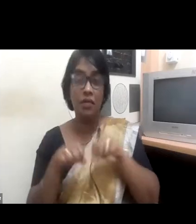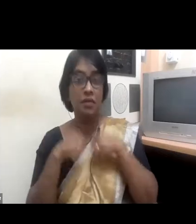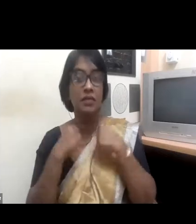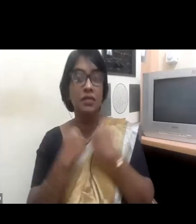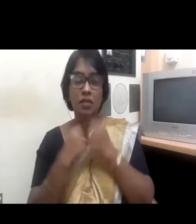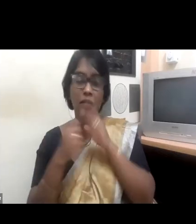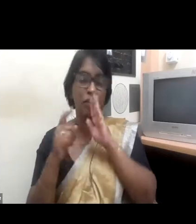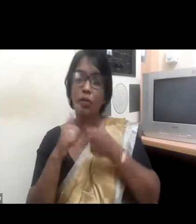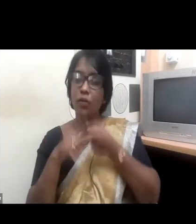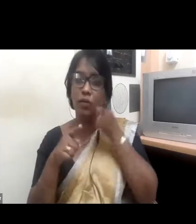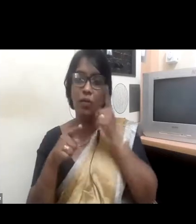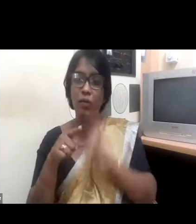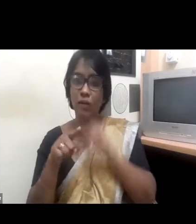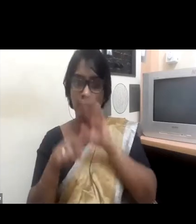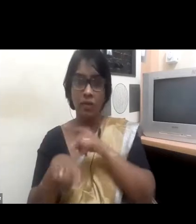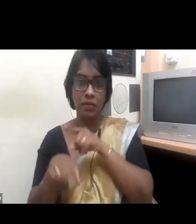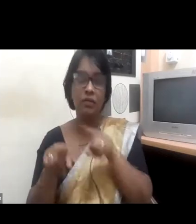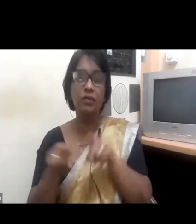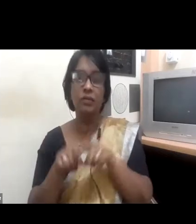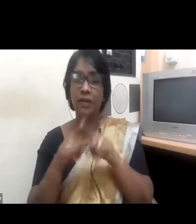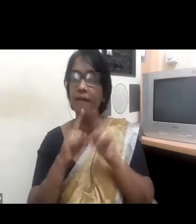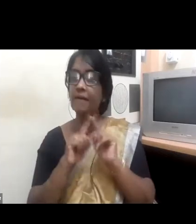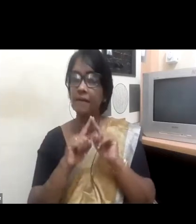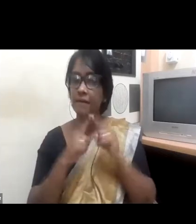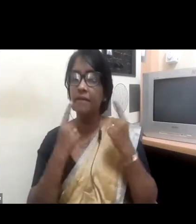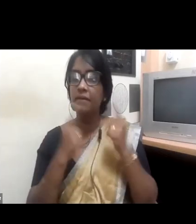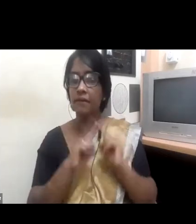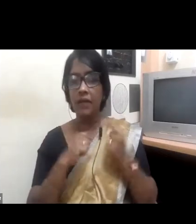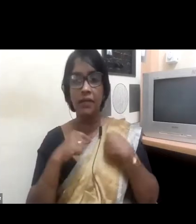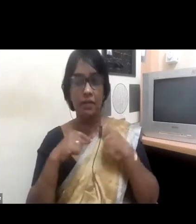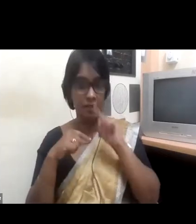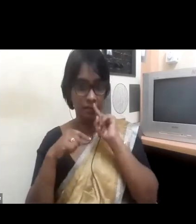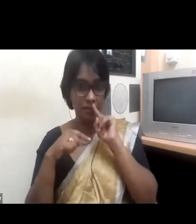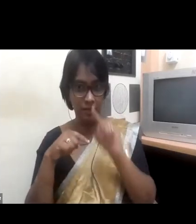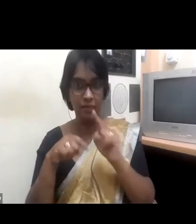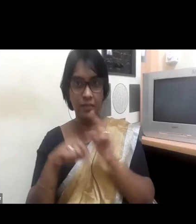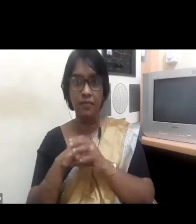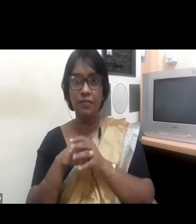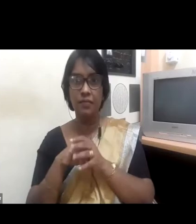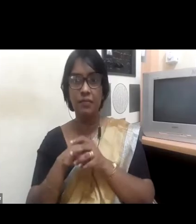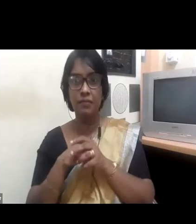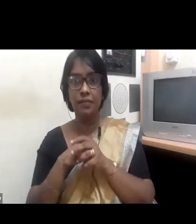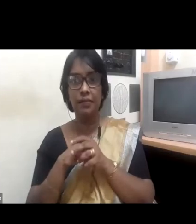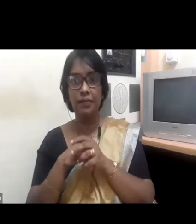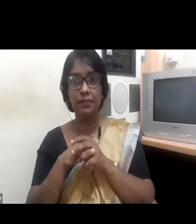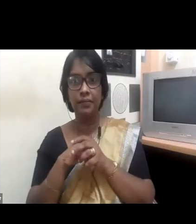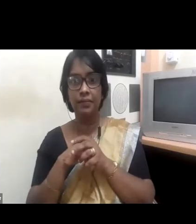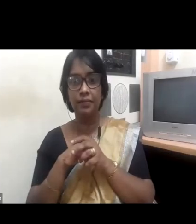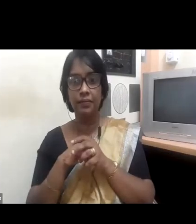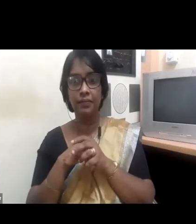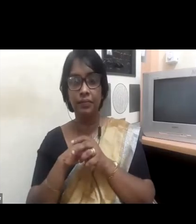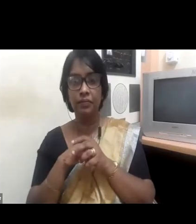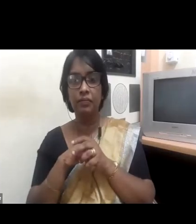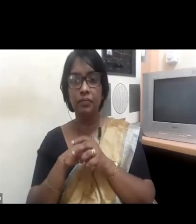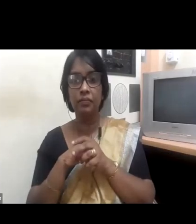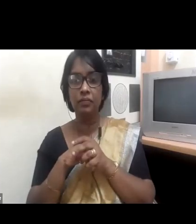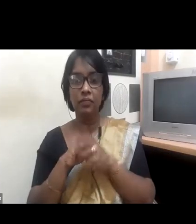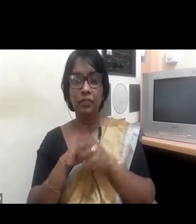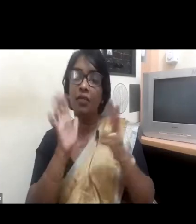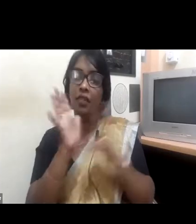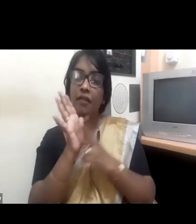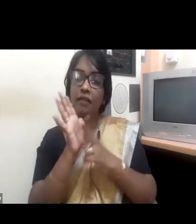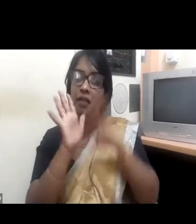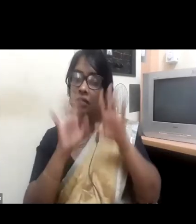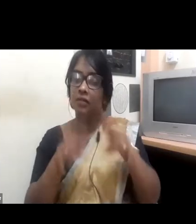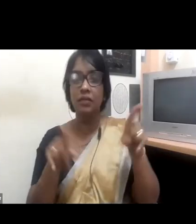diversity all the way up to the board, one of the things we're trying to do is right from the bottom, from our junior management to middle to